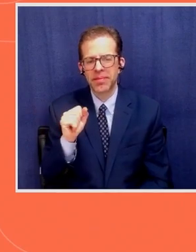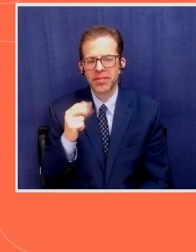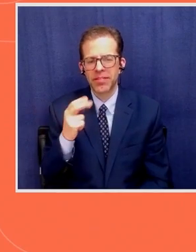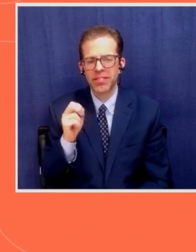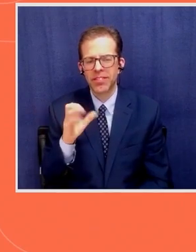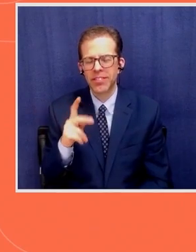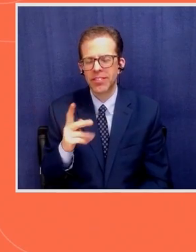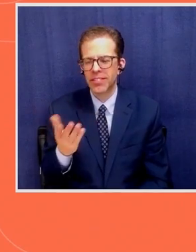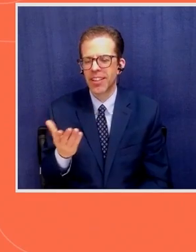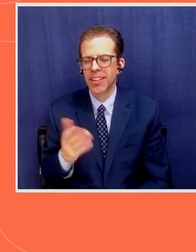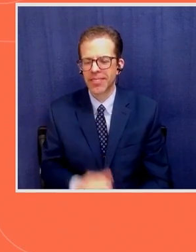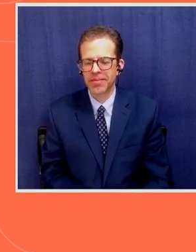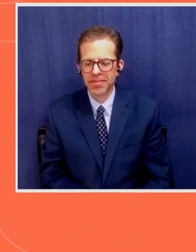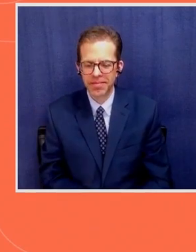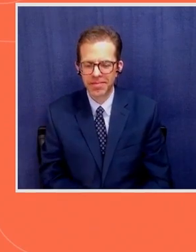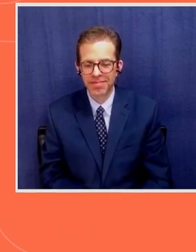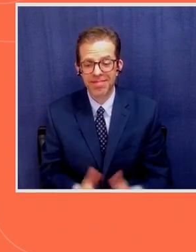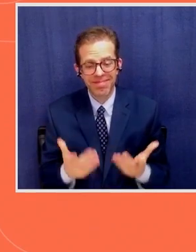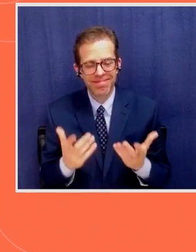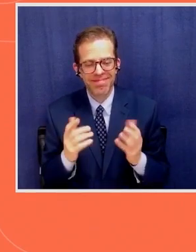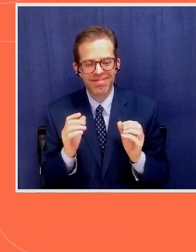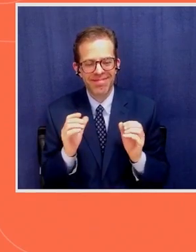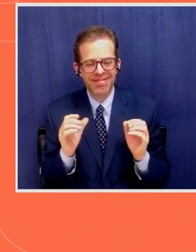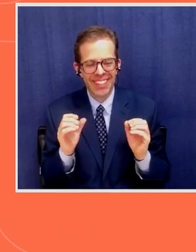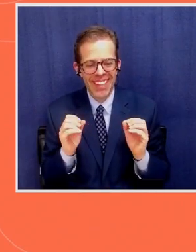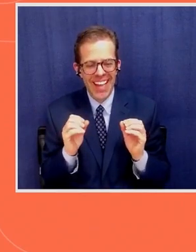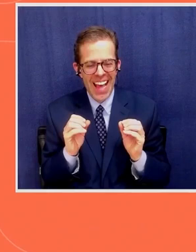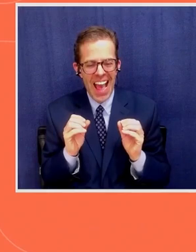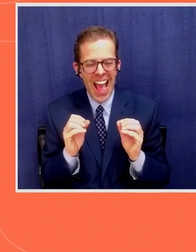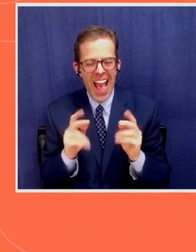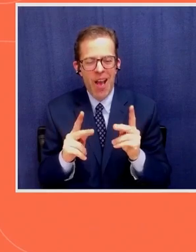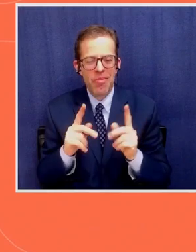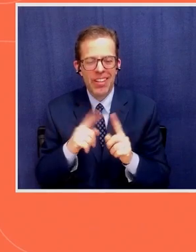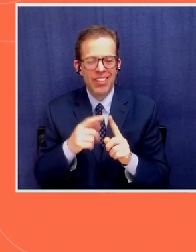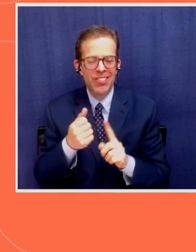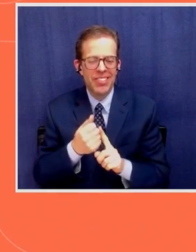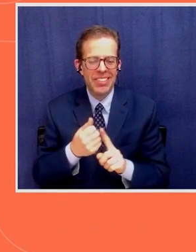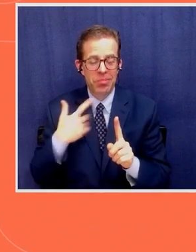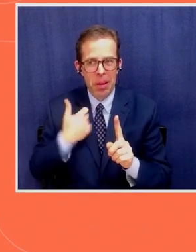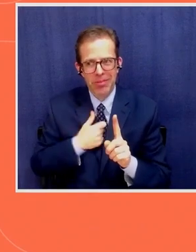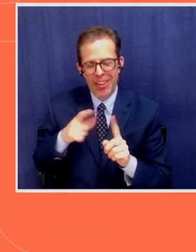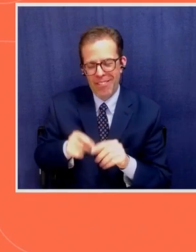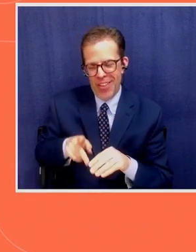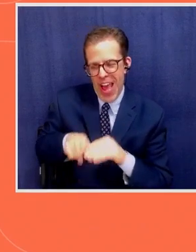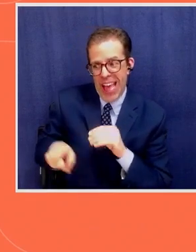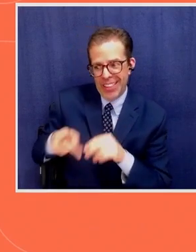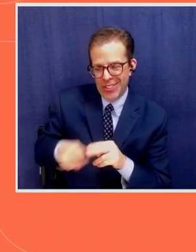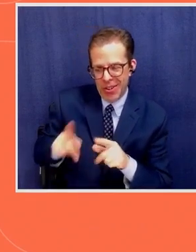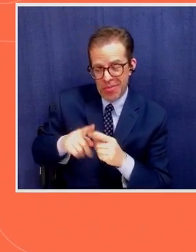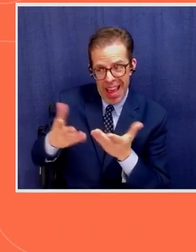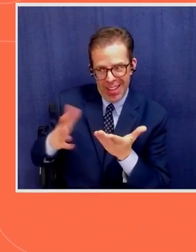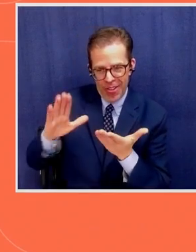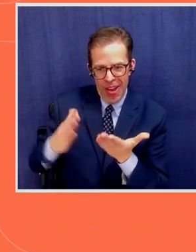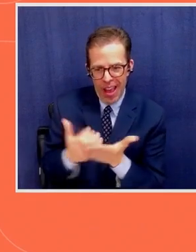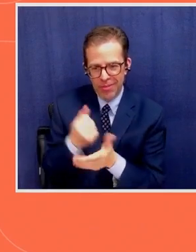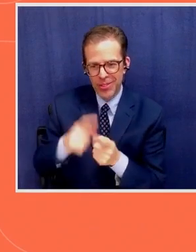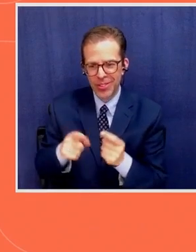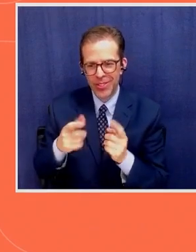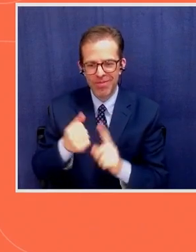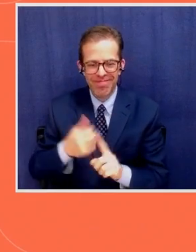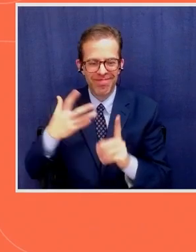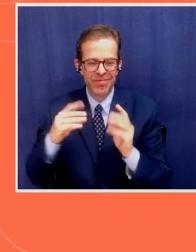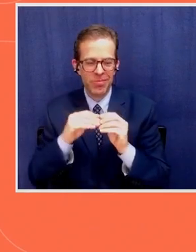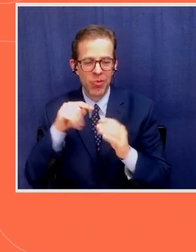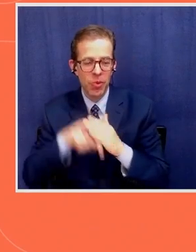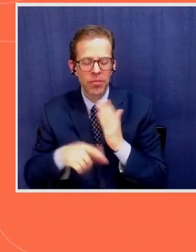this is an opportunity to expand. I'm sorry I had to cut you short. What has been the role of